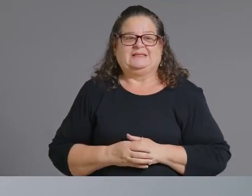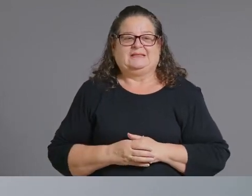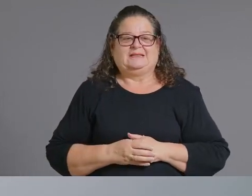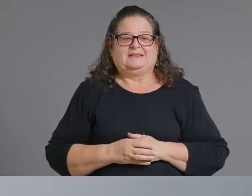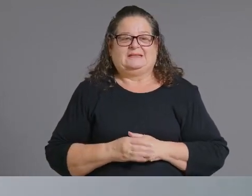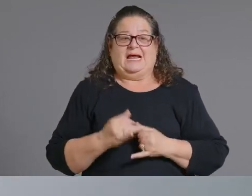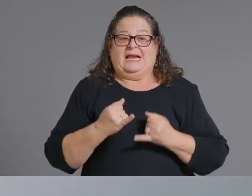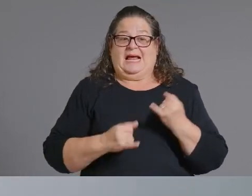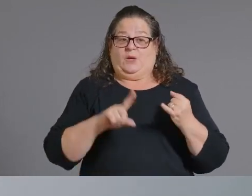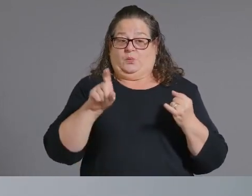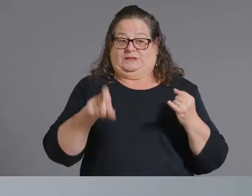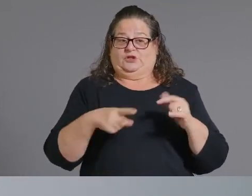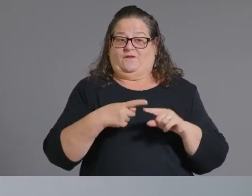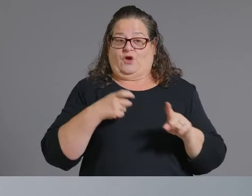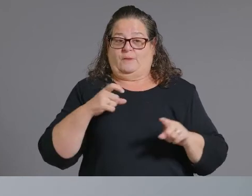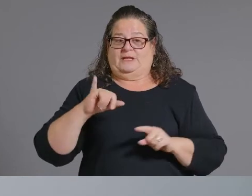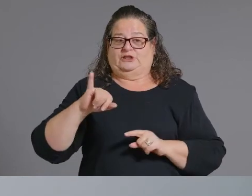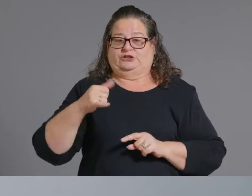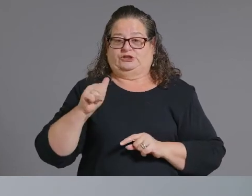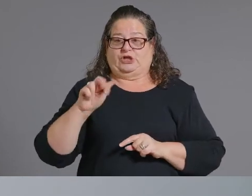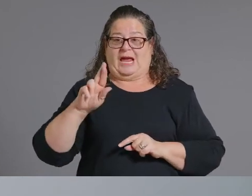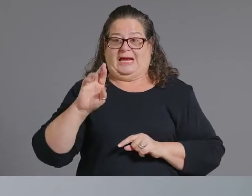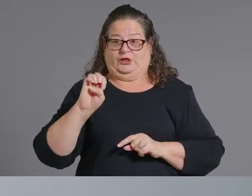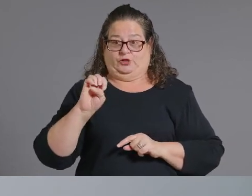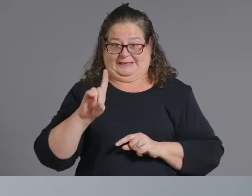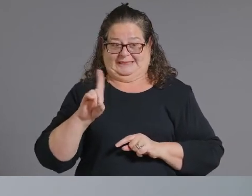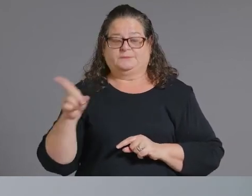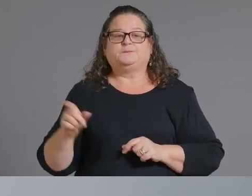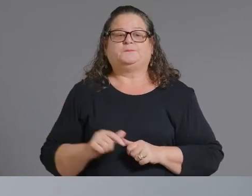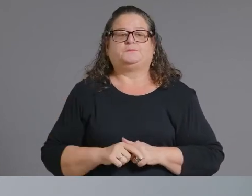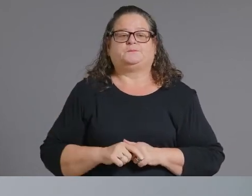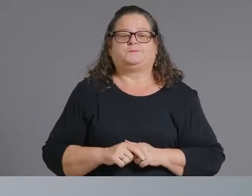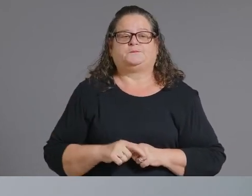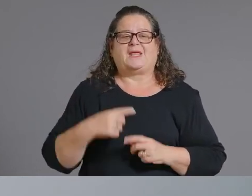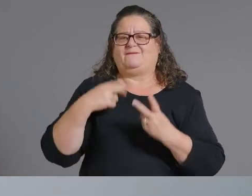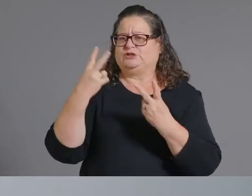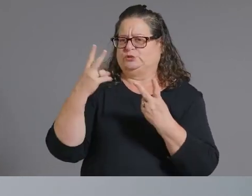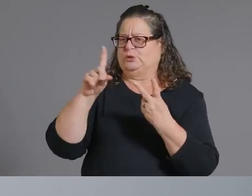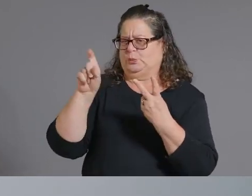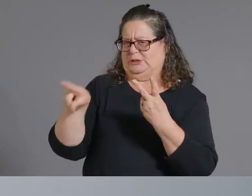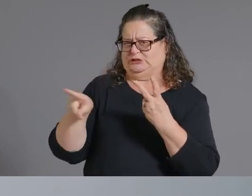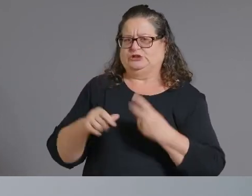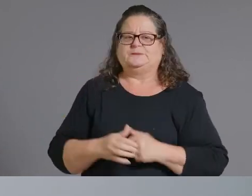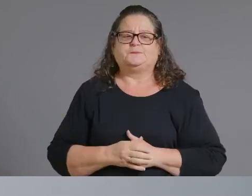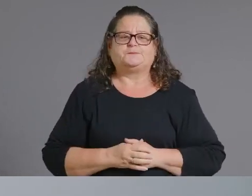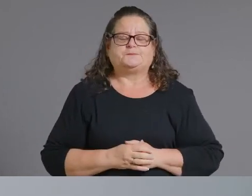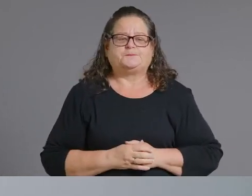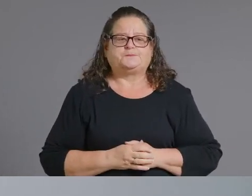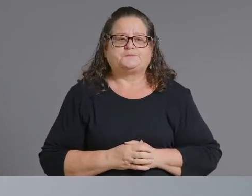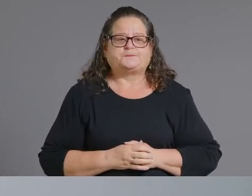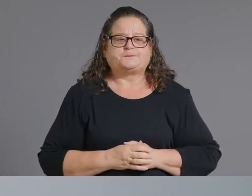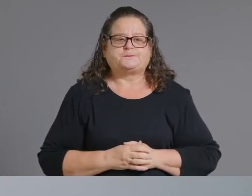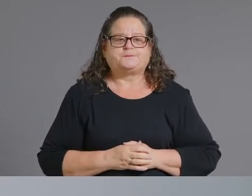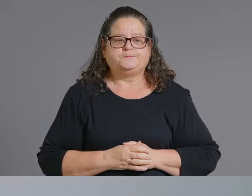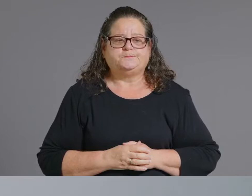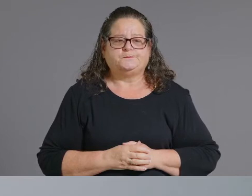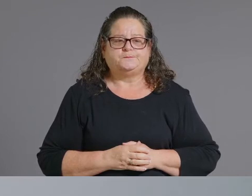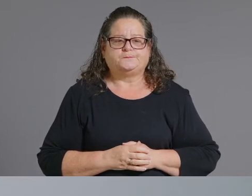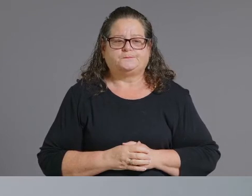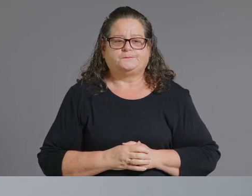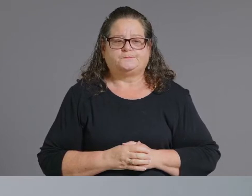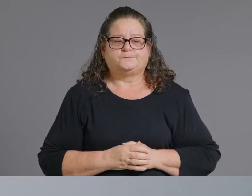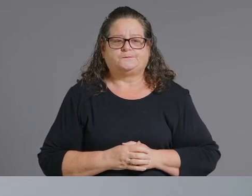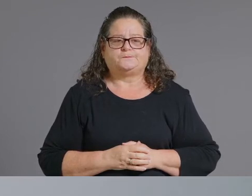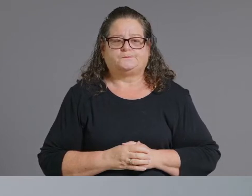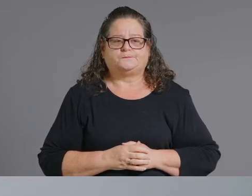hi thank you for taking the time to ask the questions from us yeah um i was i wanted to ask that you know we're seeing